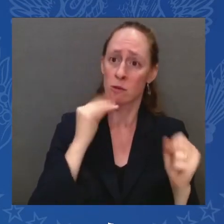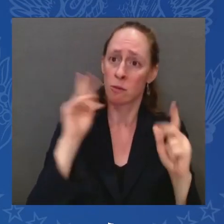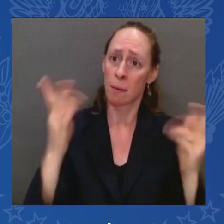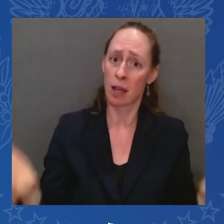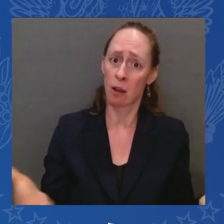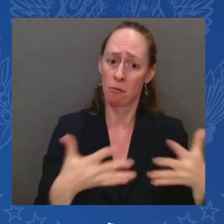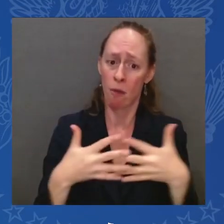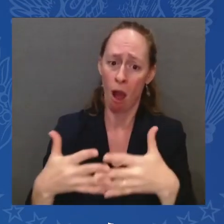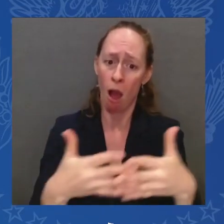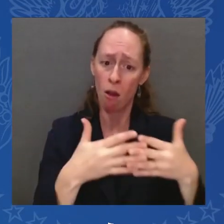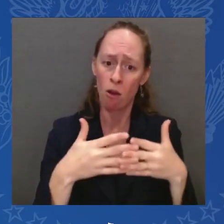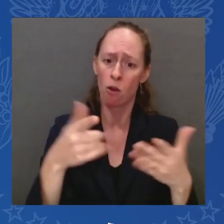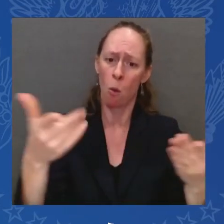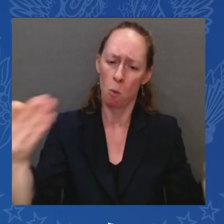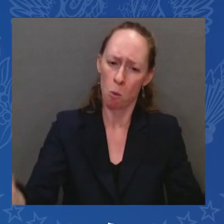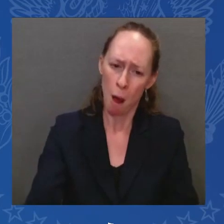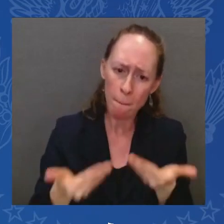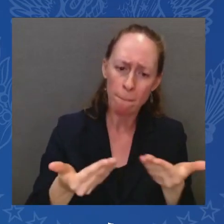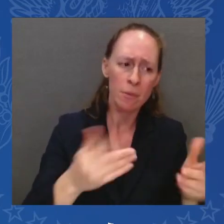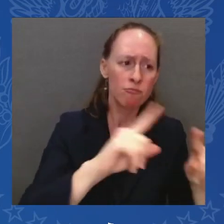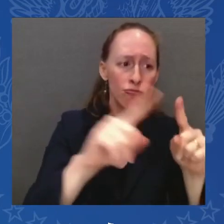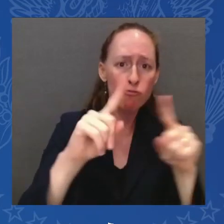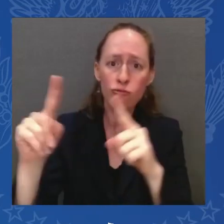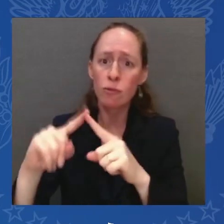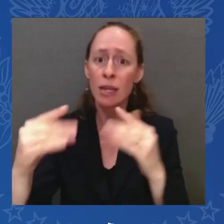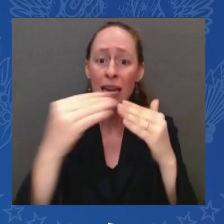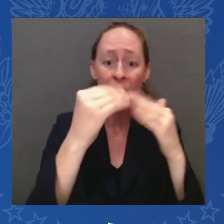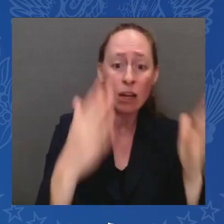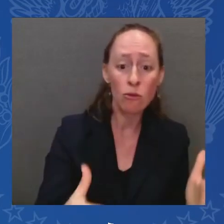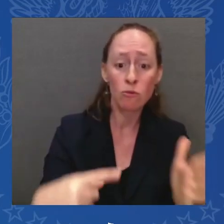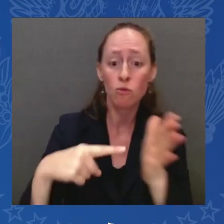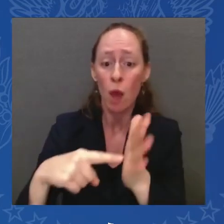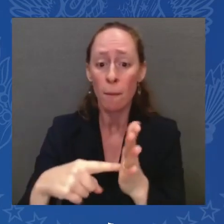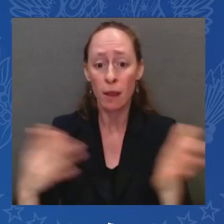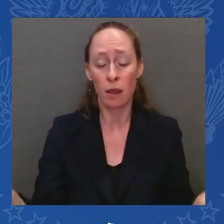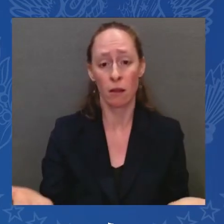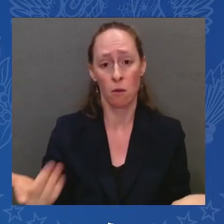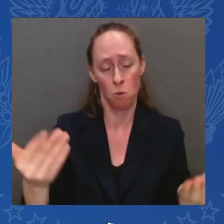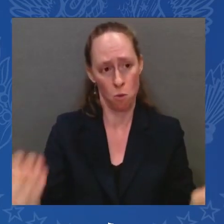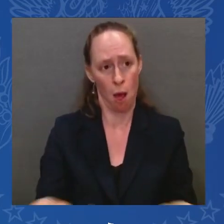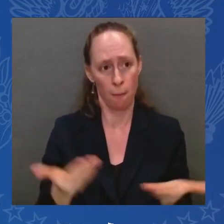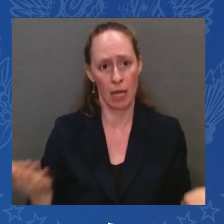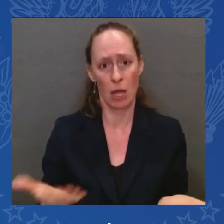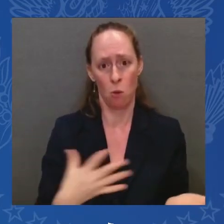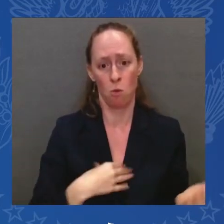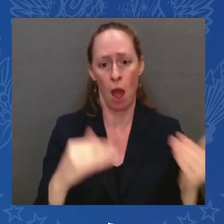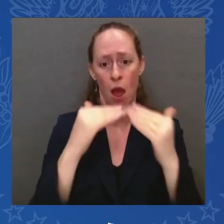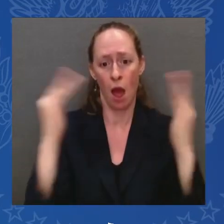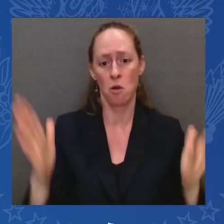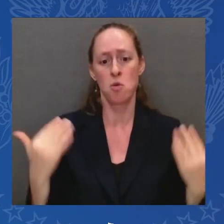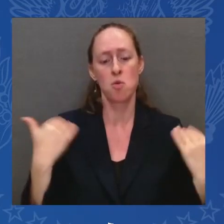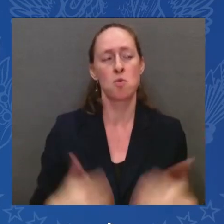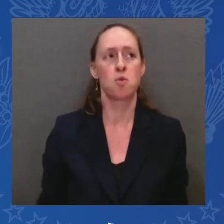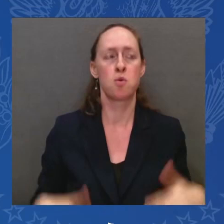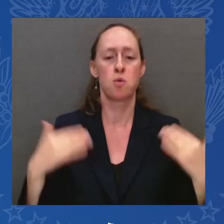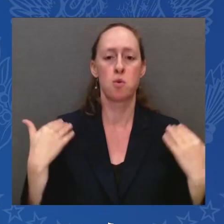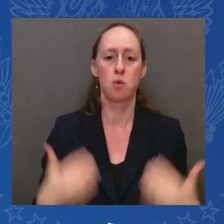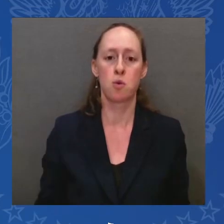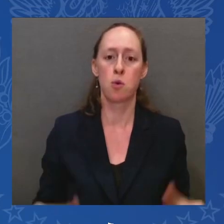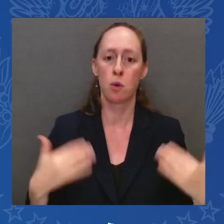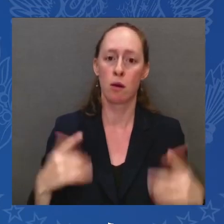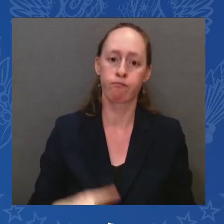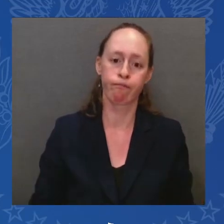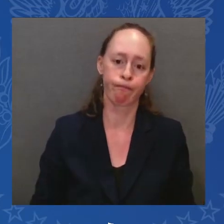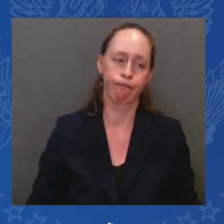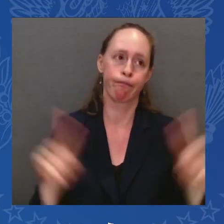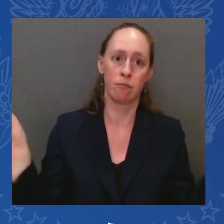into the White House for this discussion shows what a dramatic distance we've traveled in these United States, how we